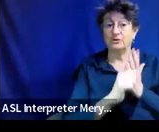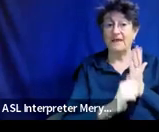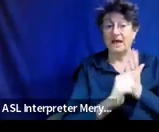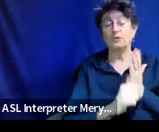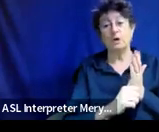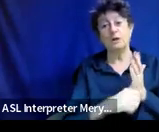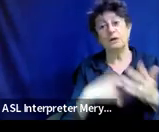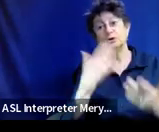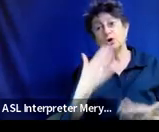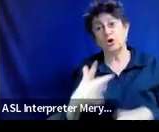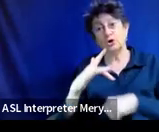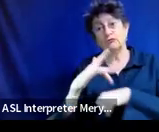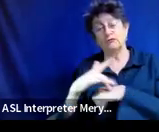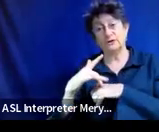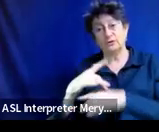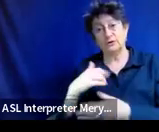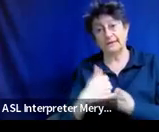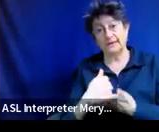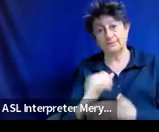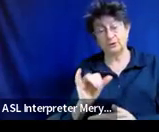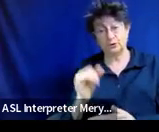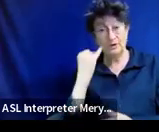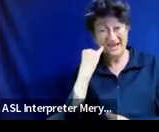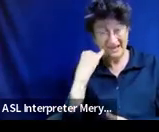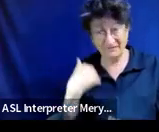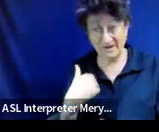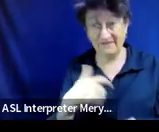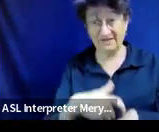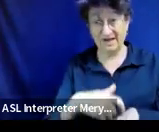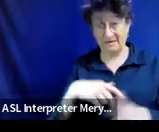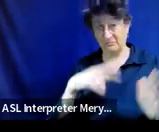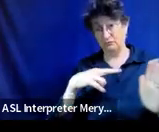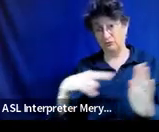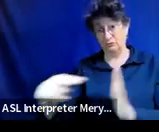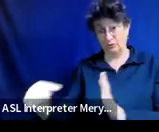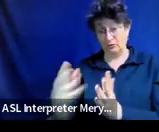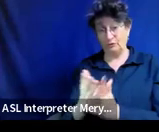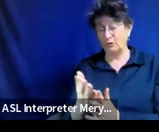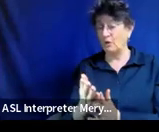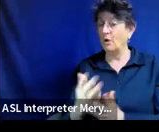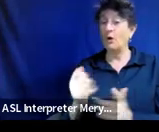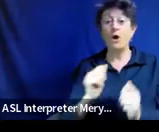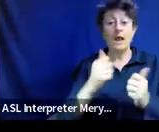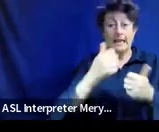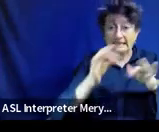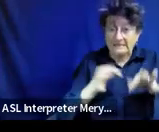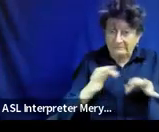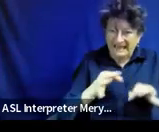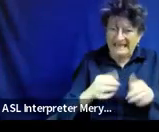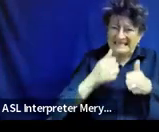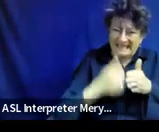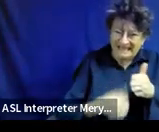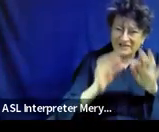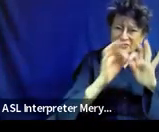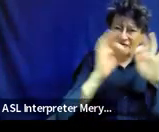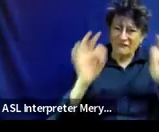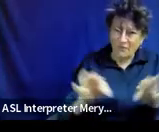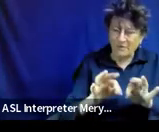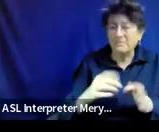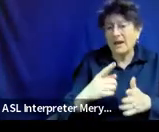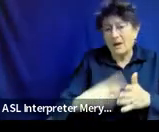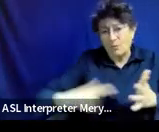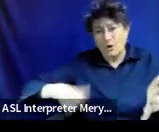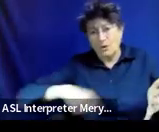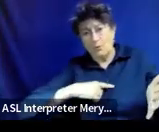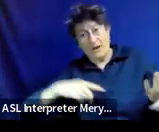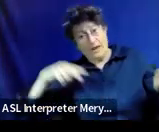if you have time to look through it um it really breaks down all of the forms and what we're looking for in there and it's